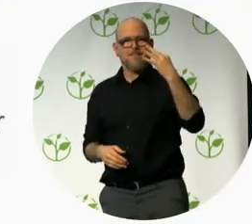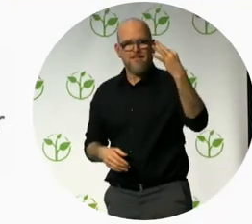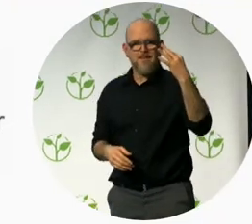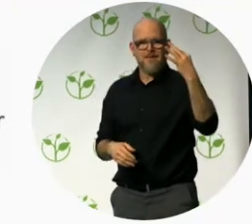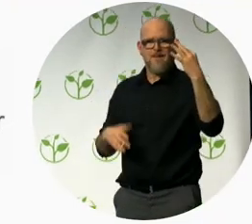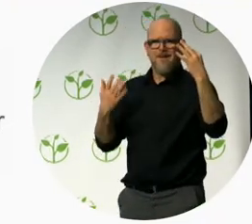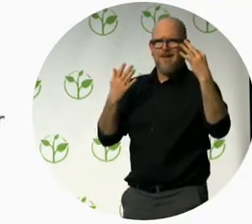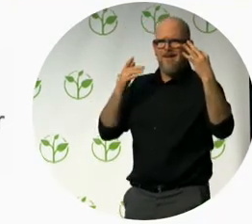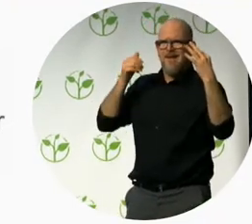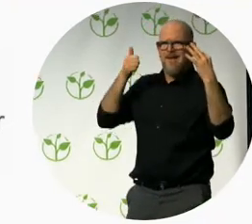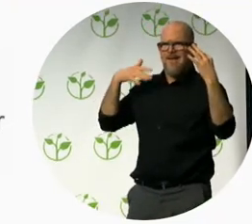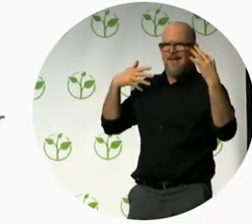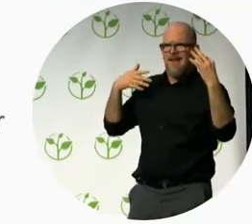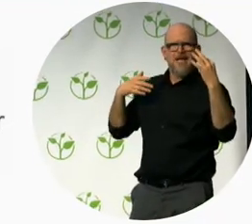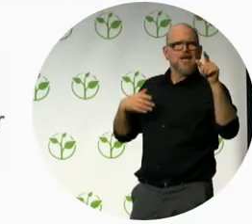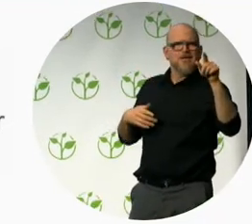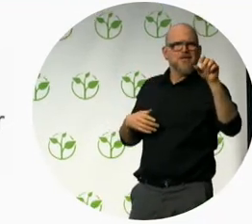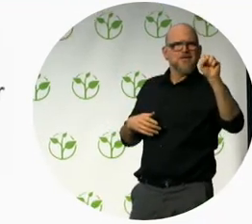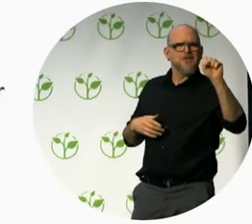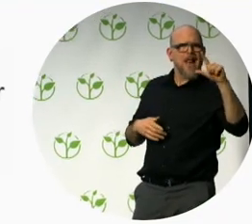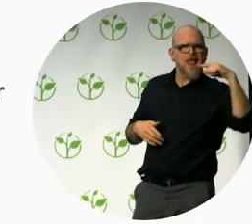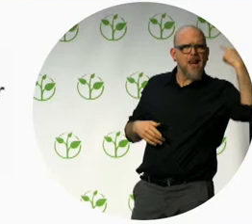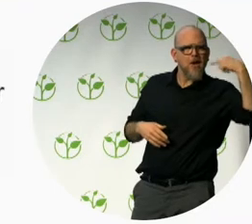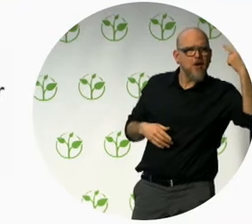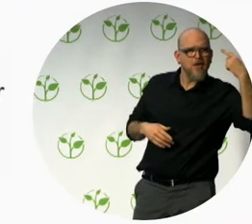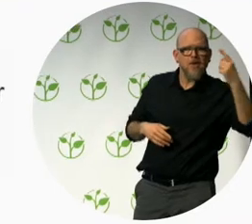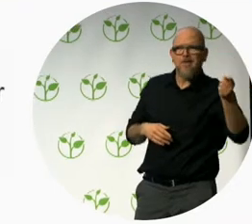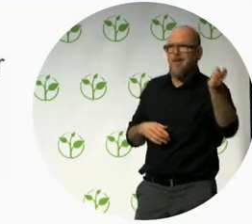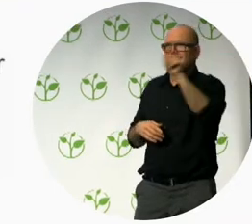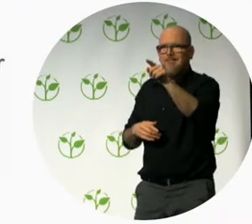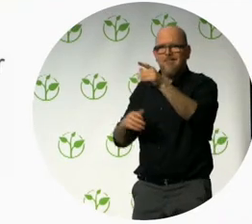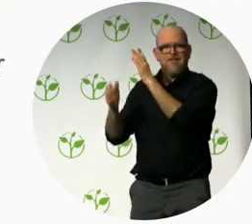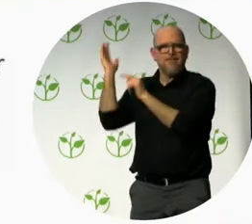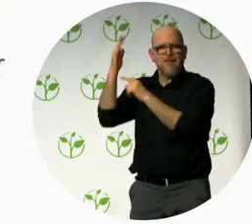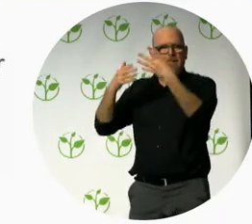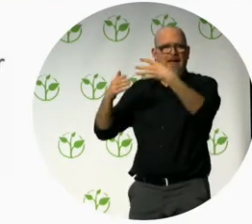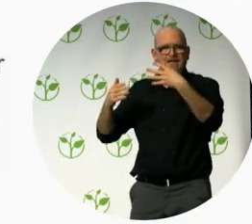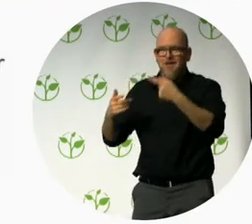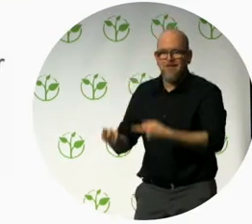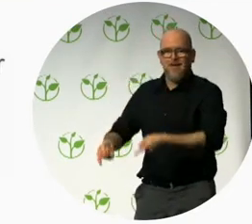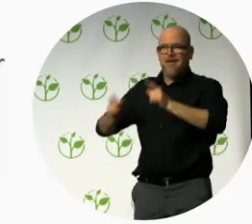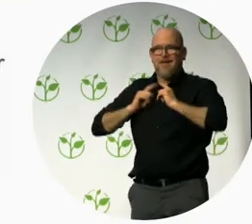Hector. It's quite a challenge. So, I'll try to do my best.